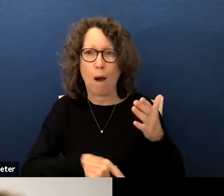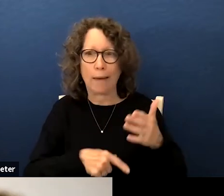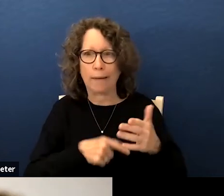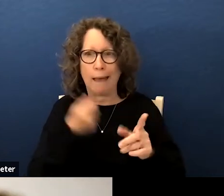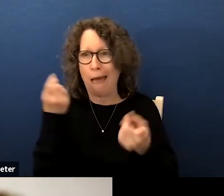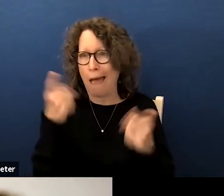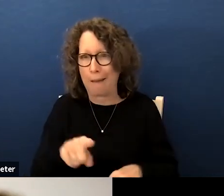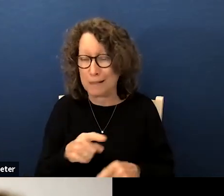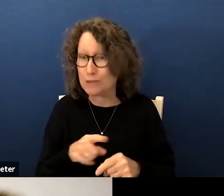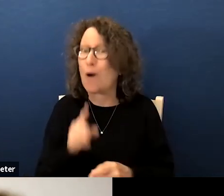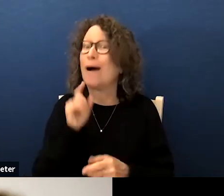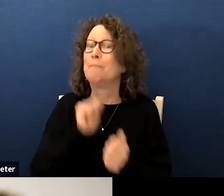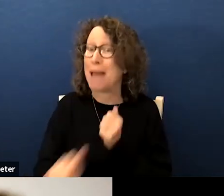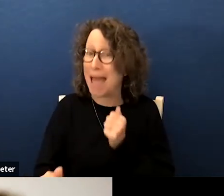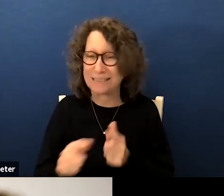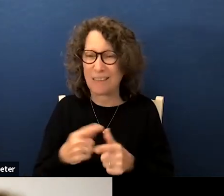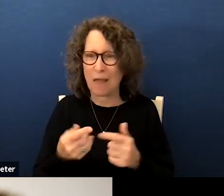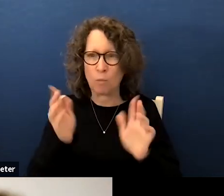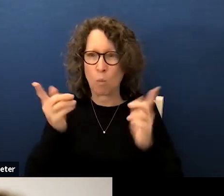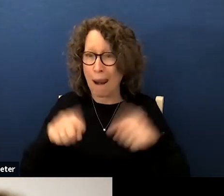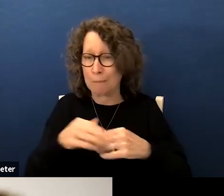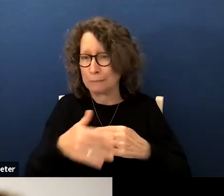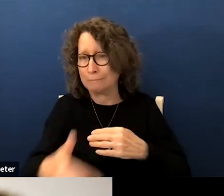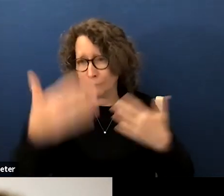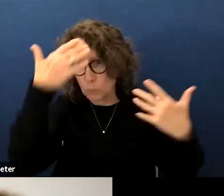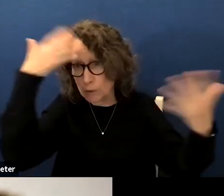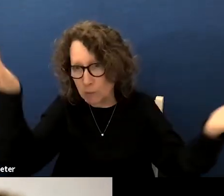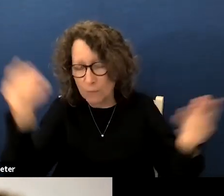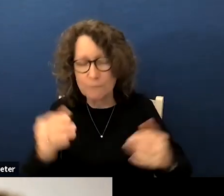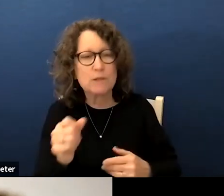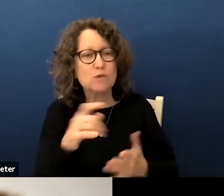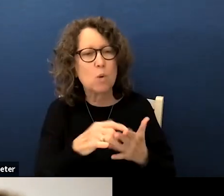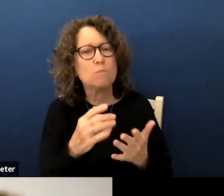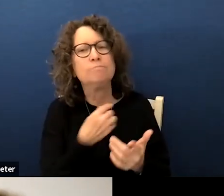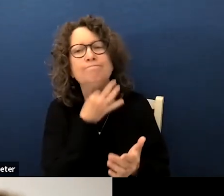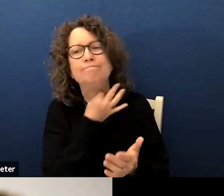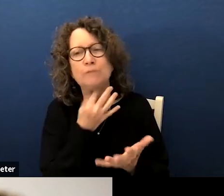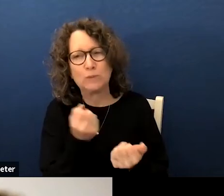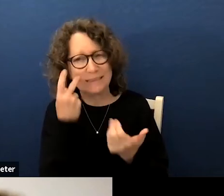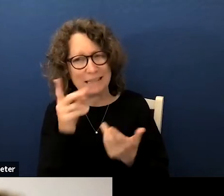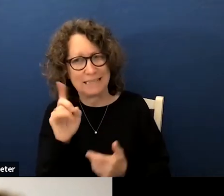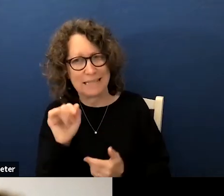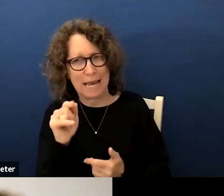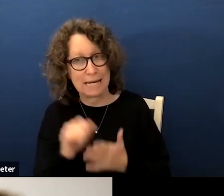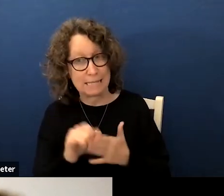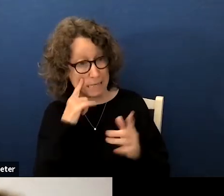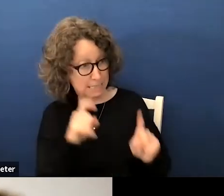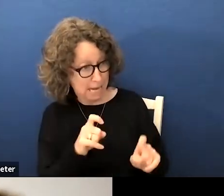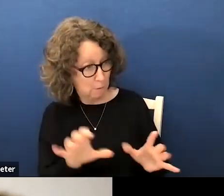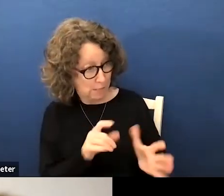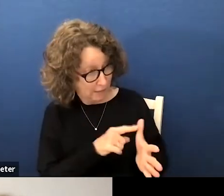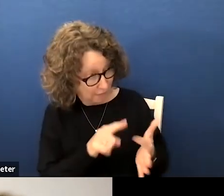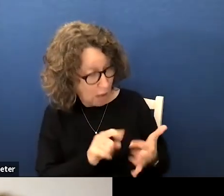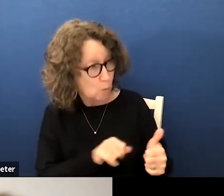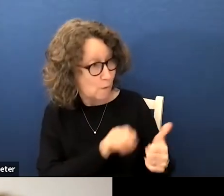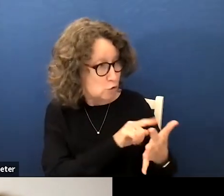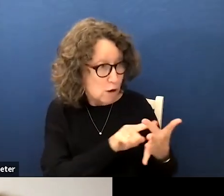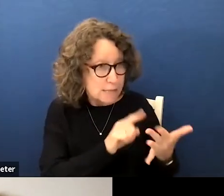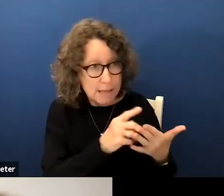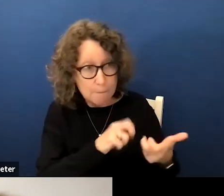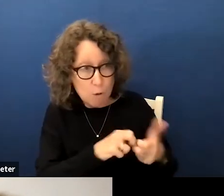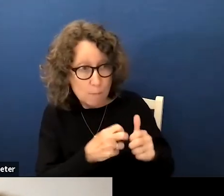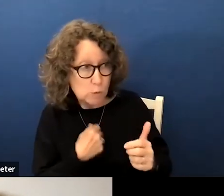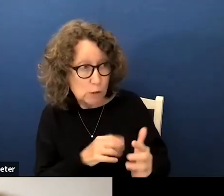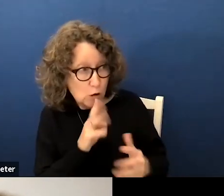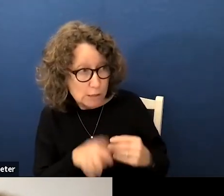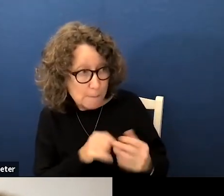intent is good um so i would love to see that data to see the pilot is going on we've done this we've addressed some of the issues that we